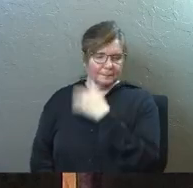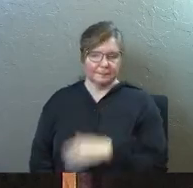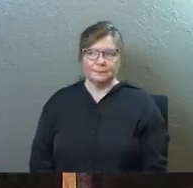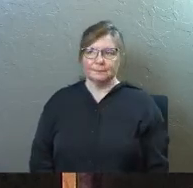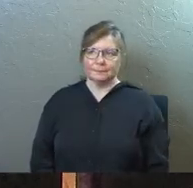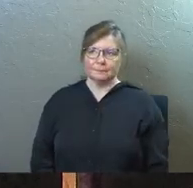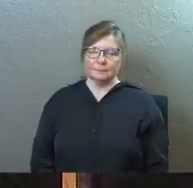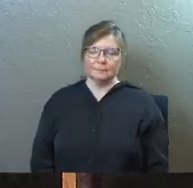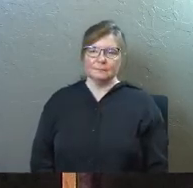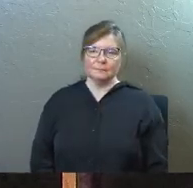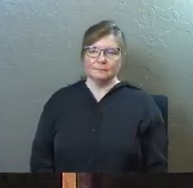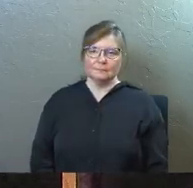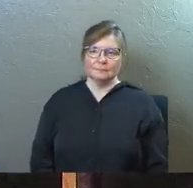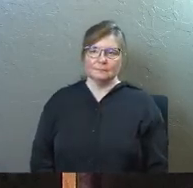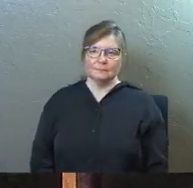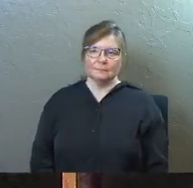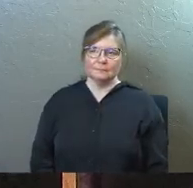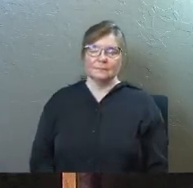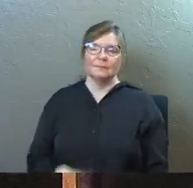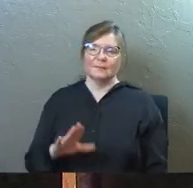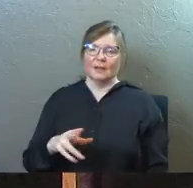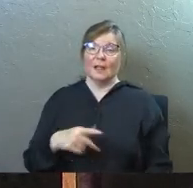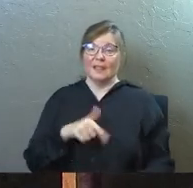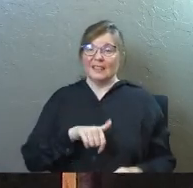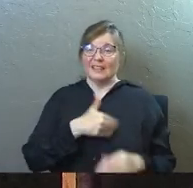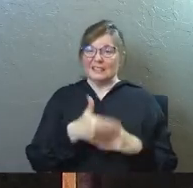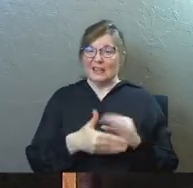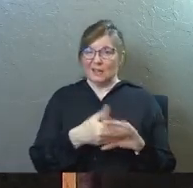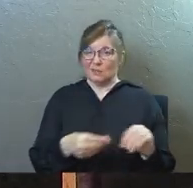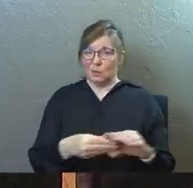I stole this illustration too. I steal most of my illustrations.